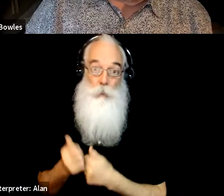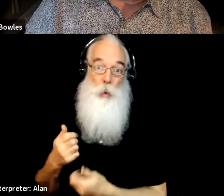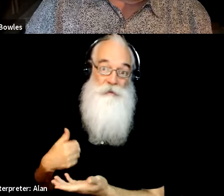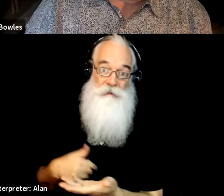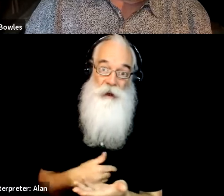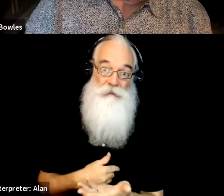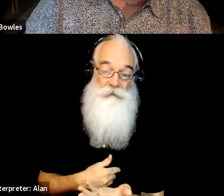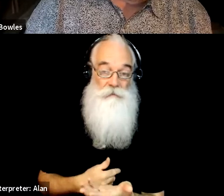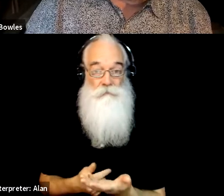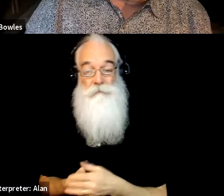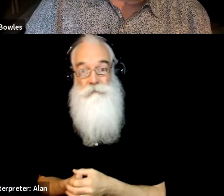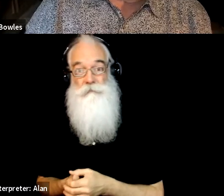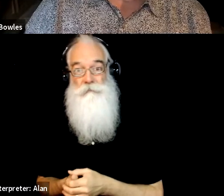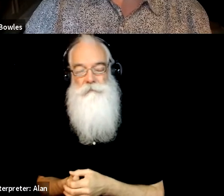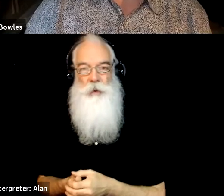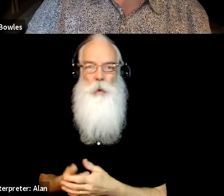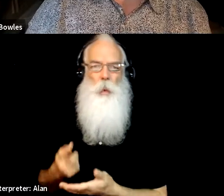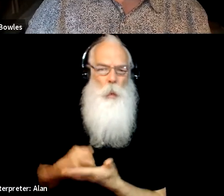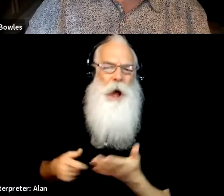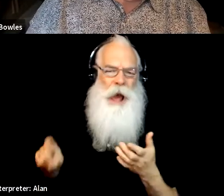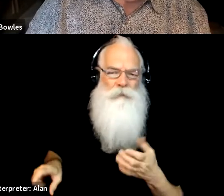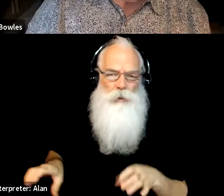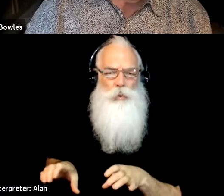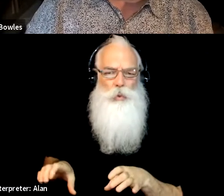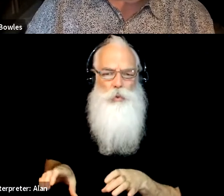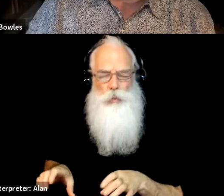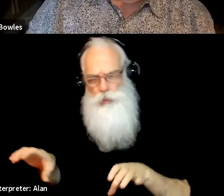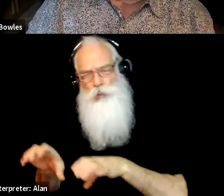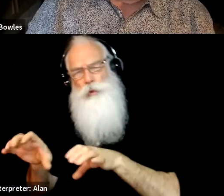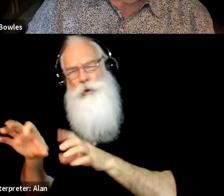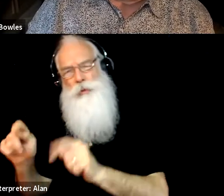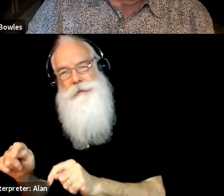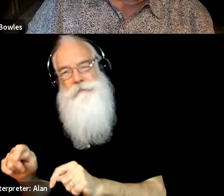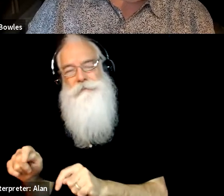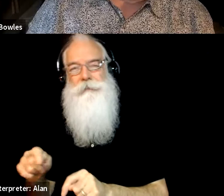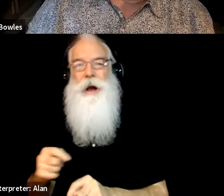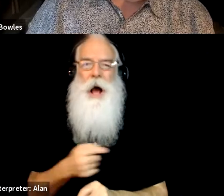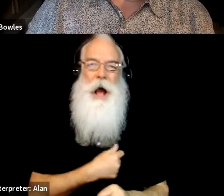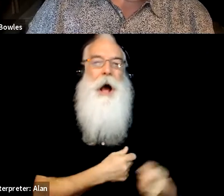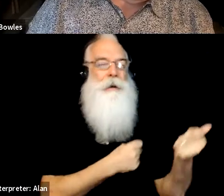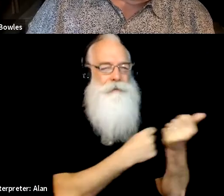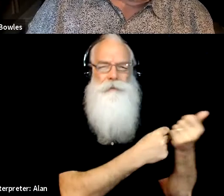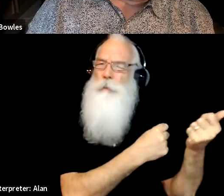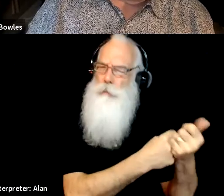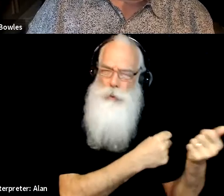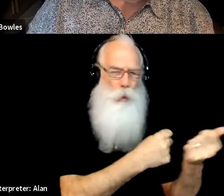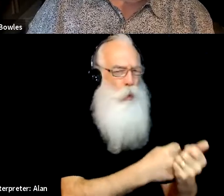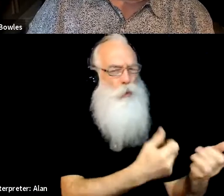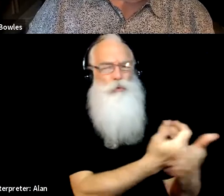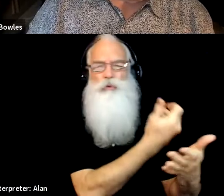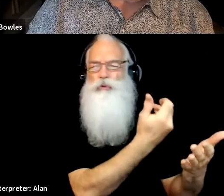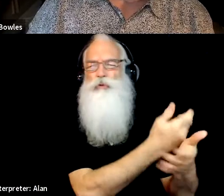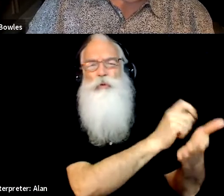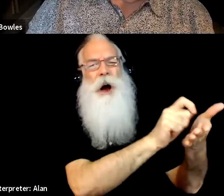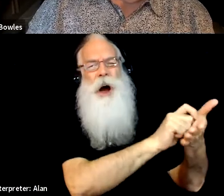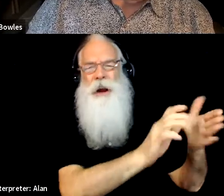you know, we do what we, what we can do. And I know that you're supportive as you've already mentioned of up and coming writers and, you know, through mentorship,